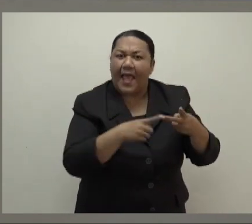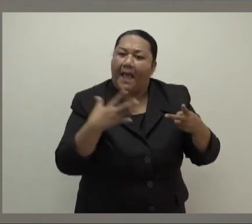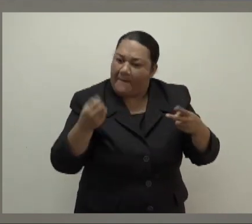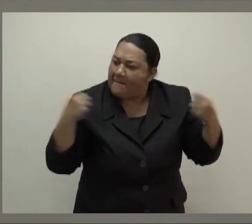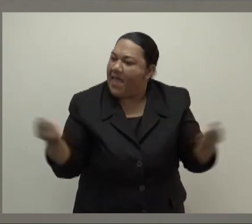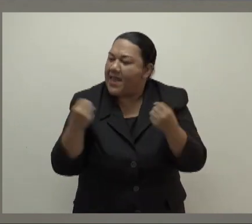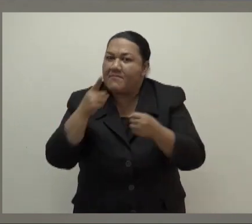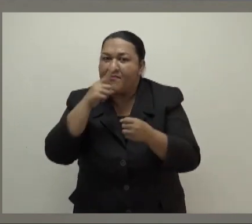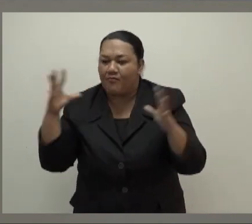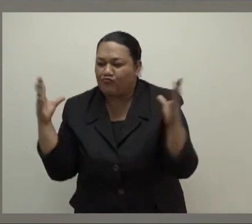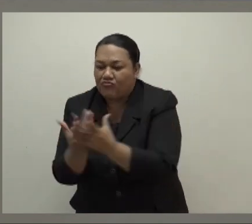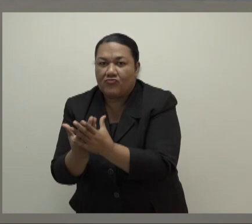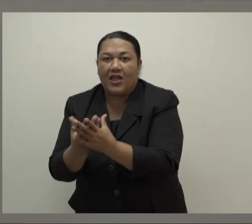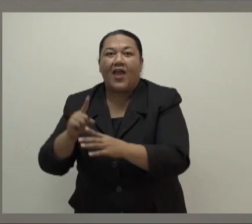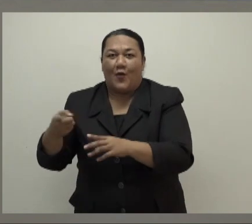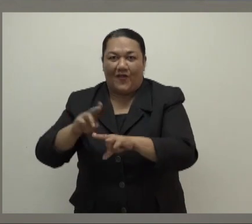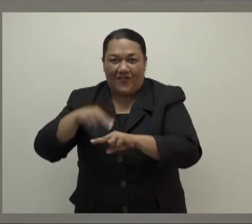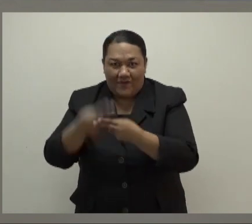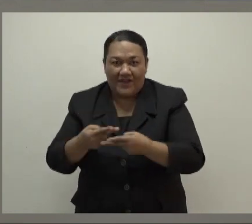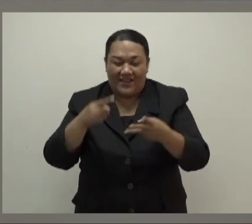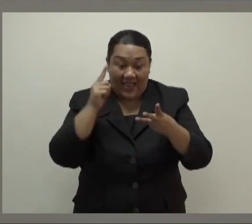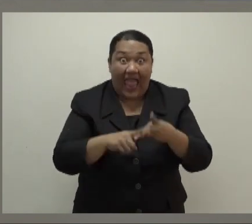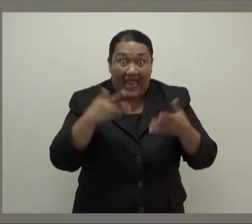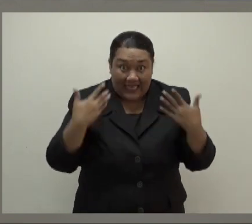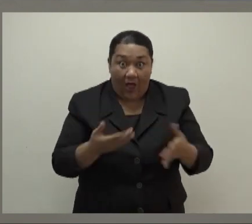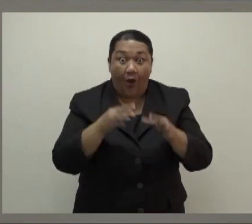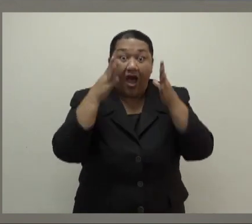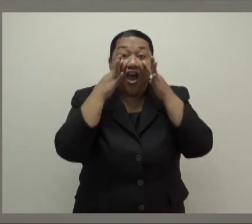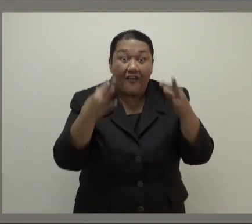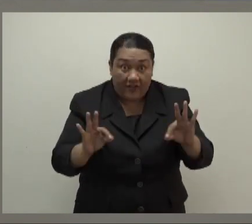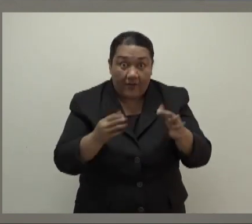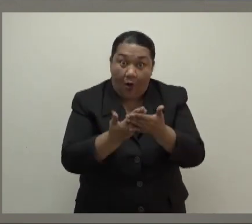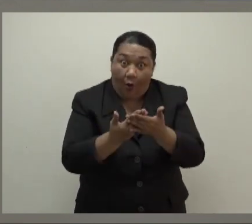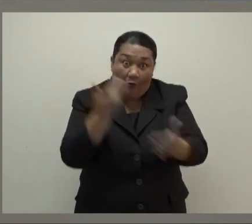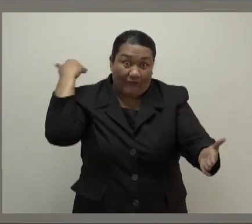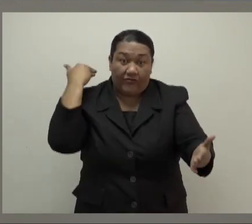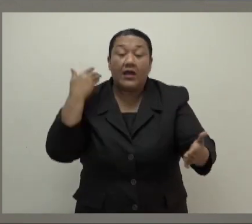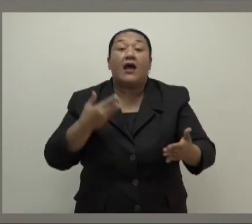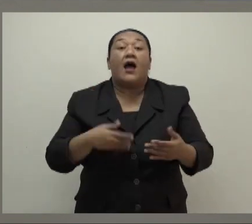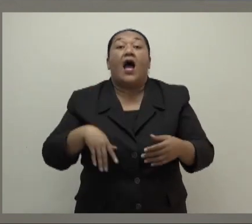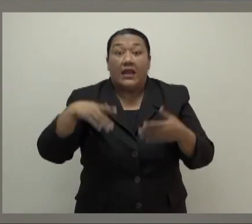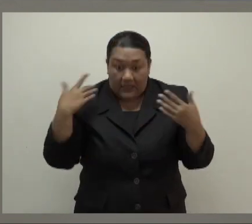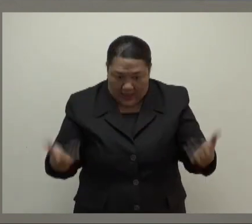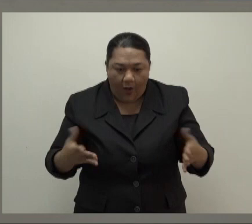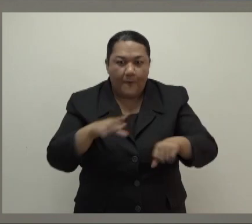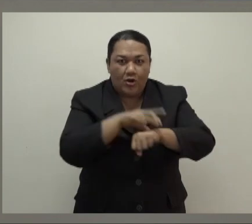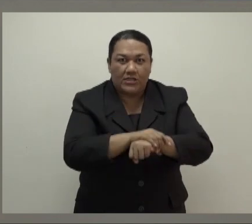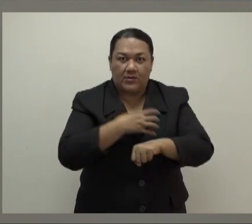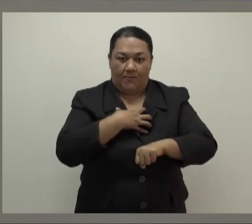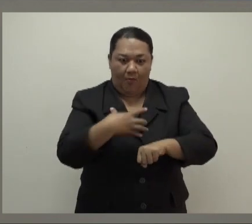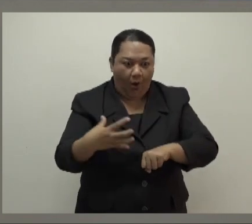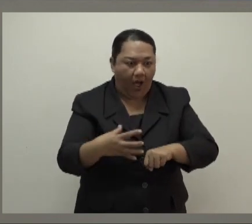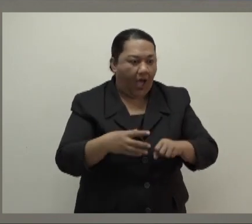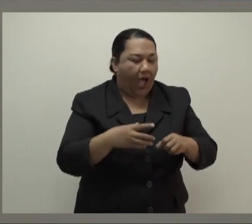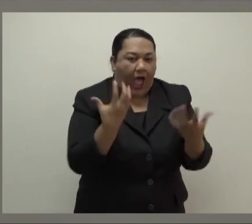contain criminal activity. With the curfew lifted, our police are adopting a new posture to uphold public safety,